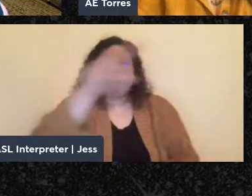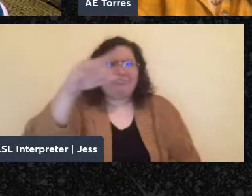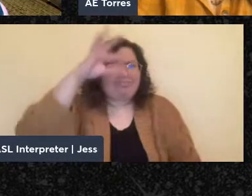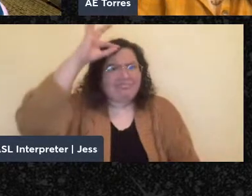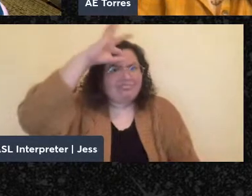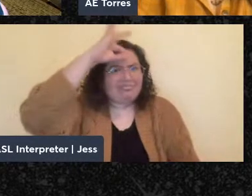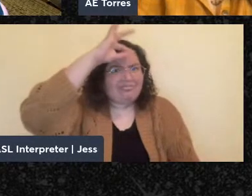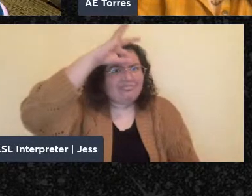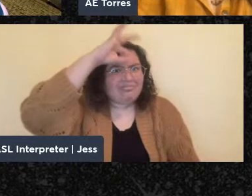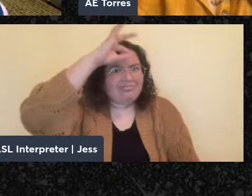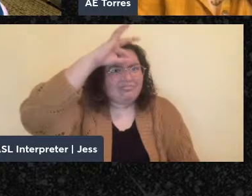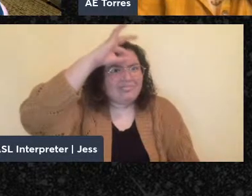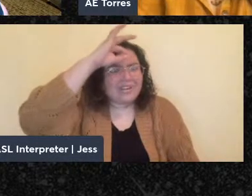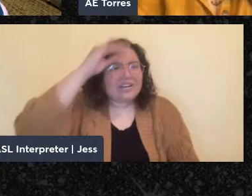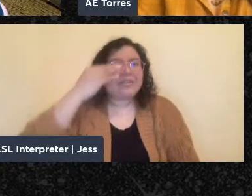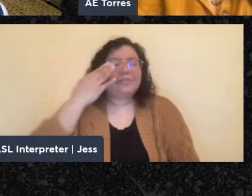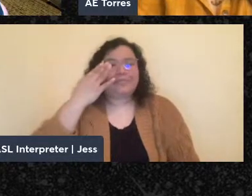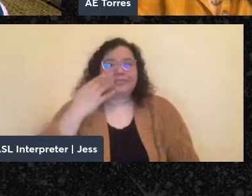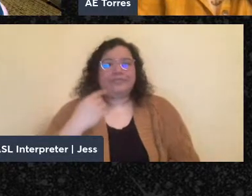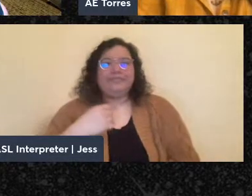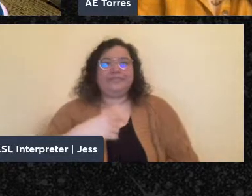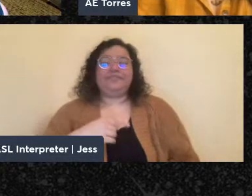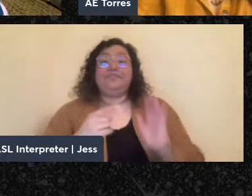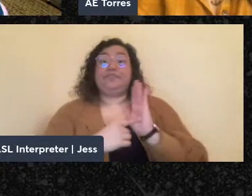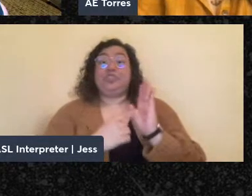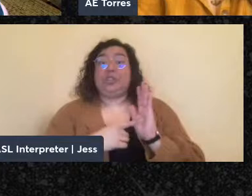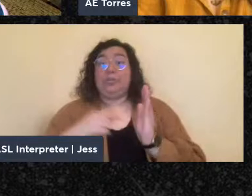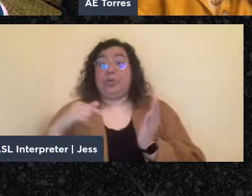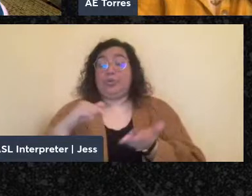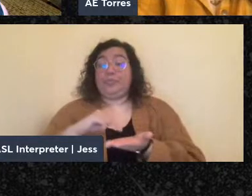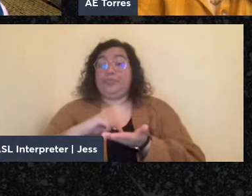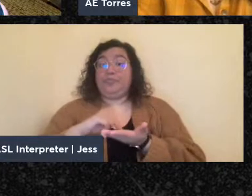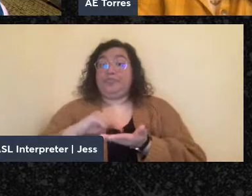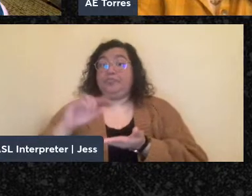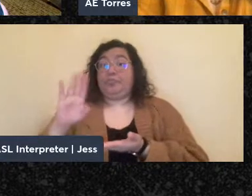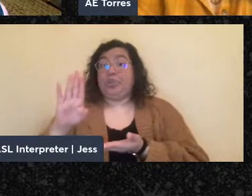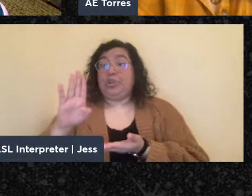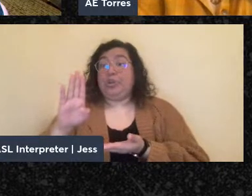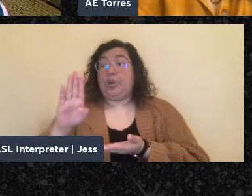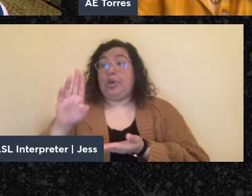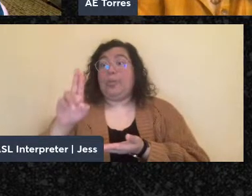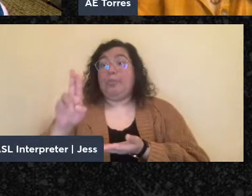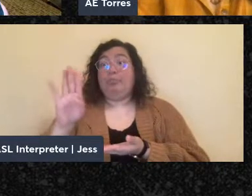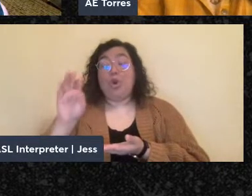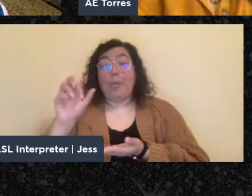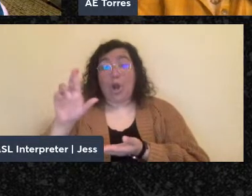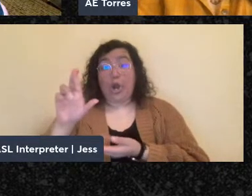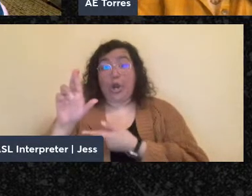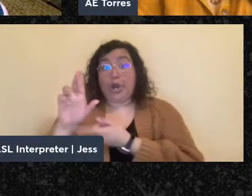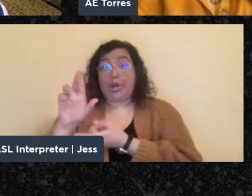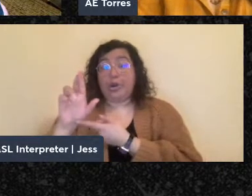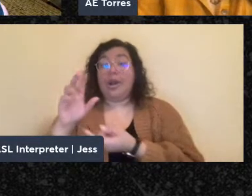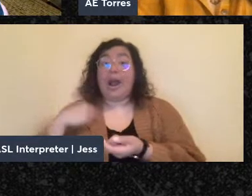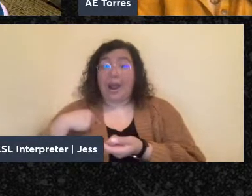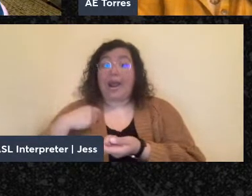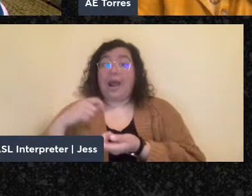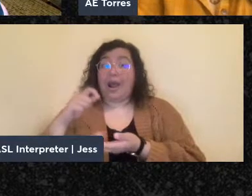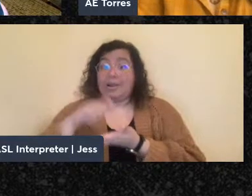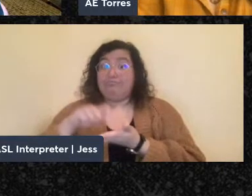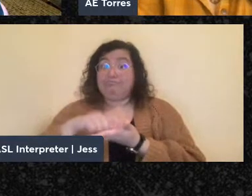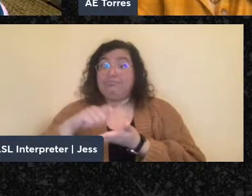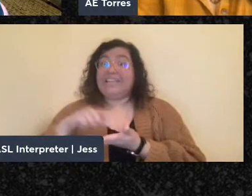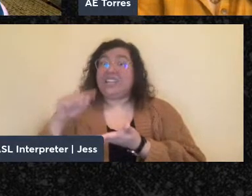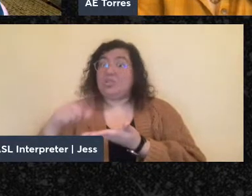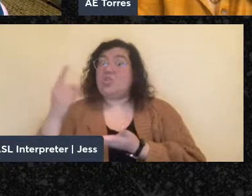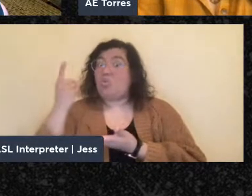was interesting, like Buber, for example, who I wrote my book about, is one of the major thinkers of the 20th century in Jewish thought. But nobody talks about